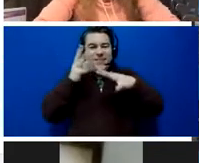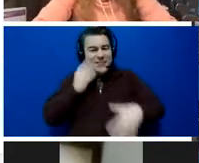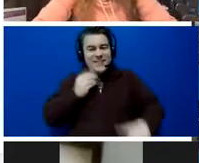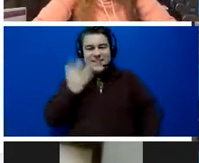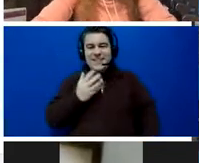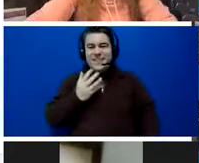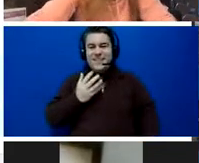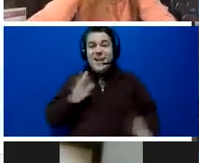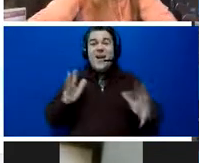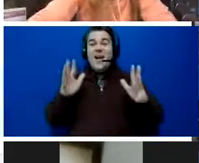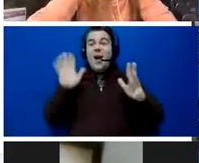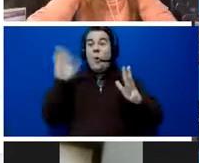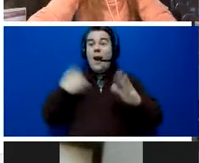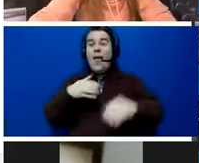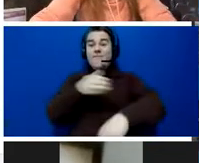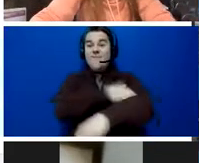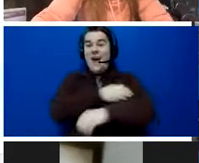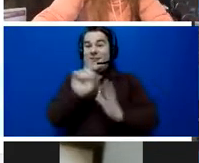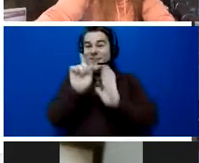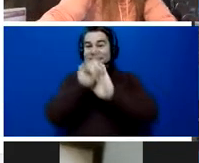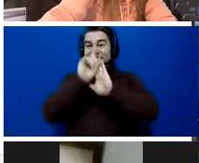yay. We're going to have power here in just a second.